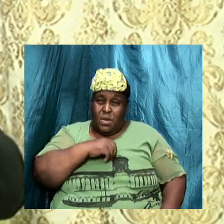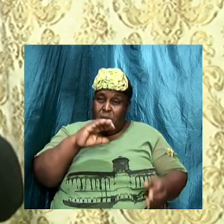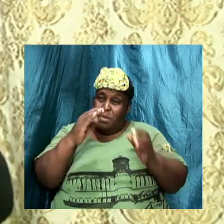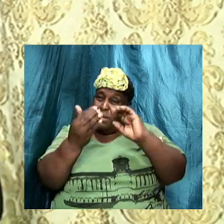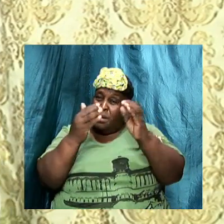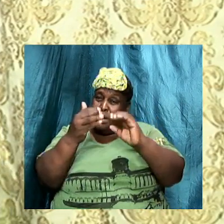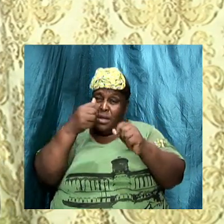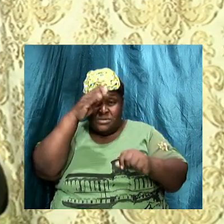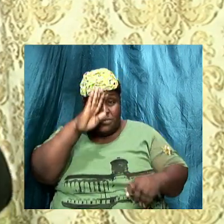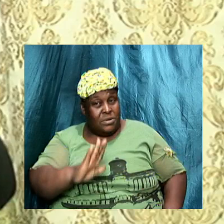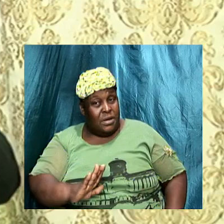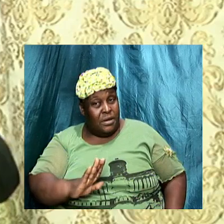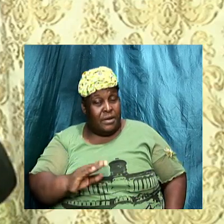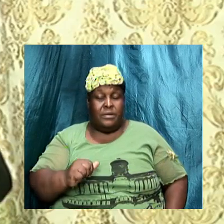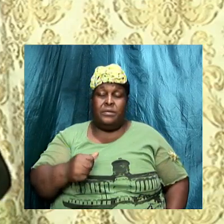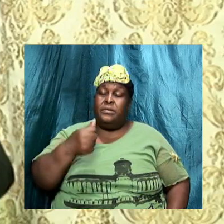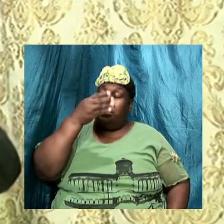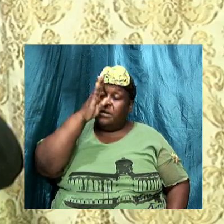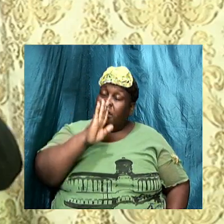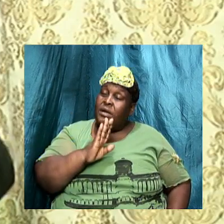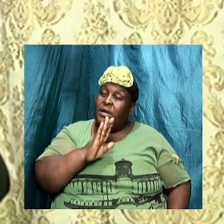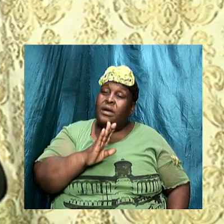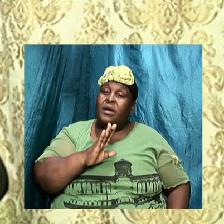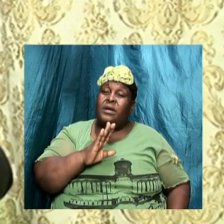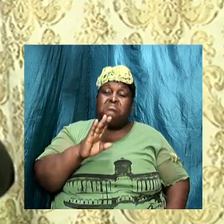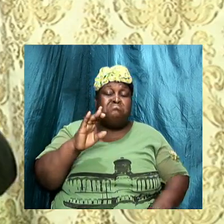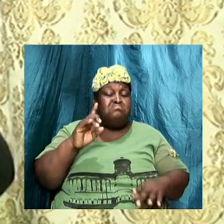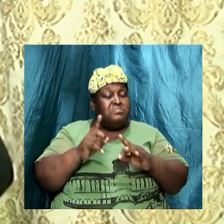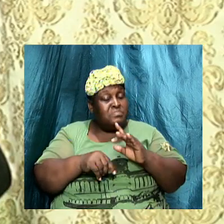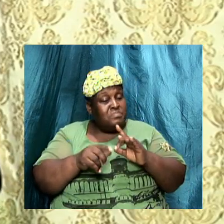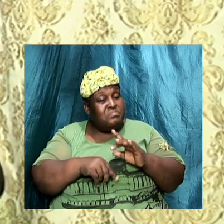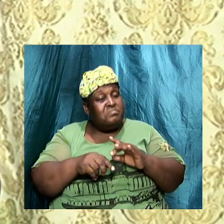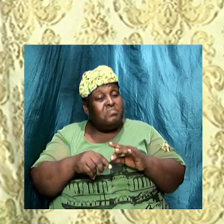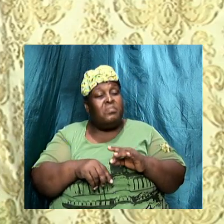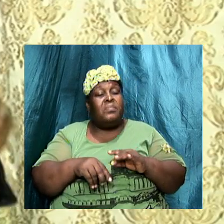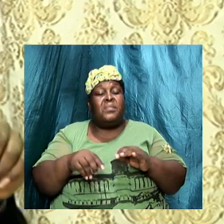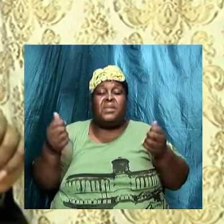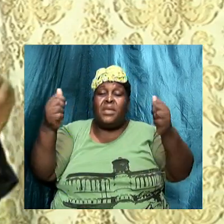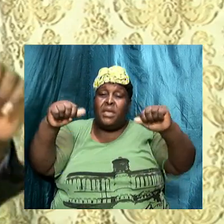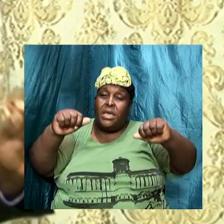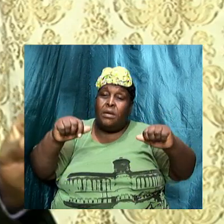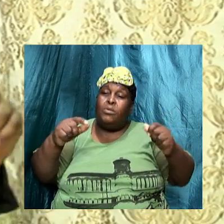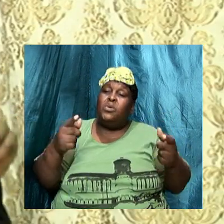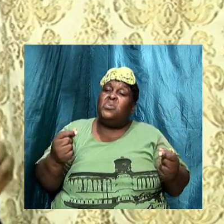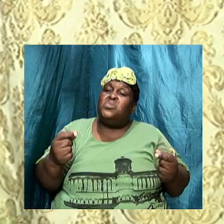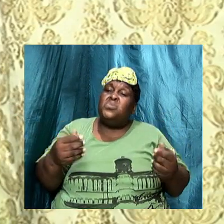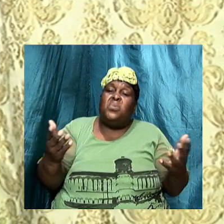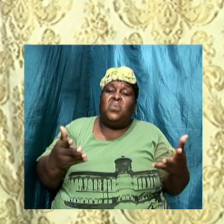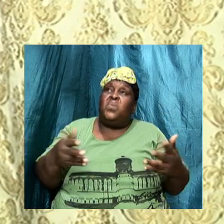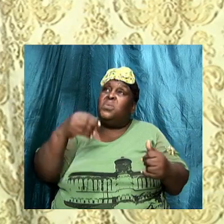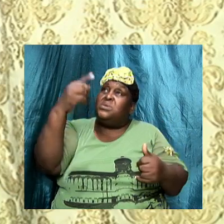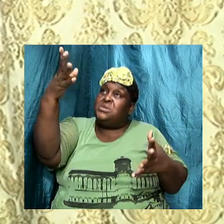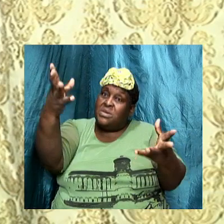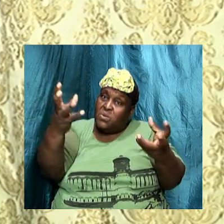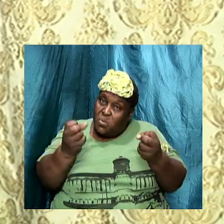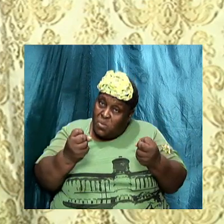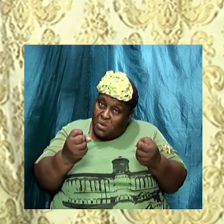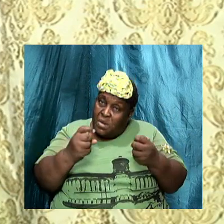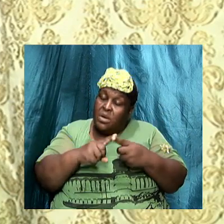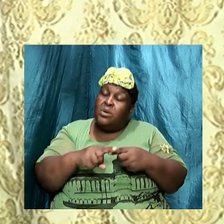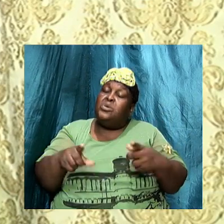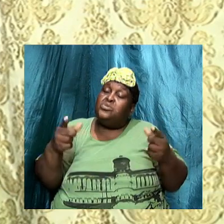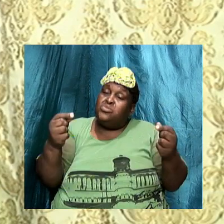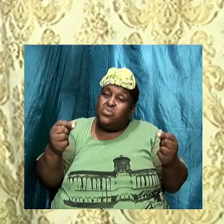If we belong to God God then should be able to do what He wants to do with His possession.